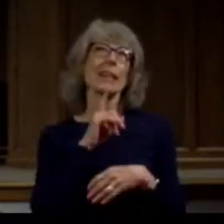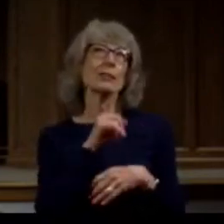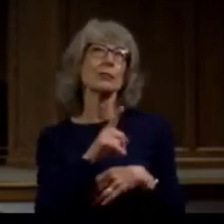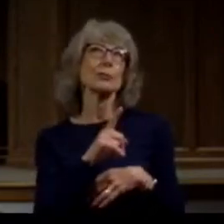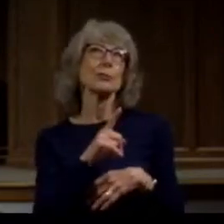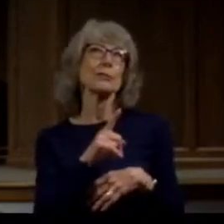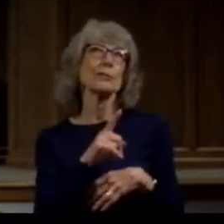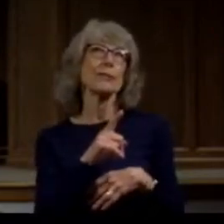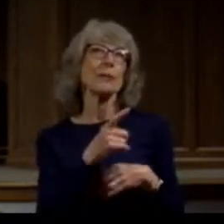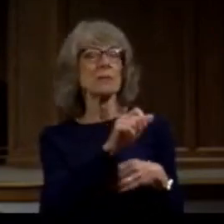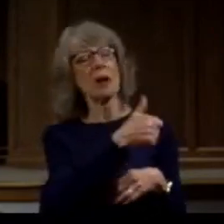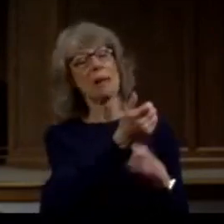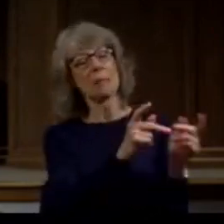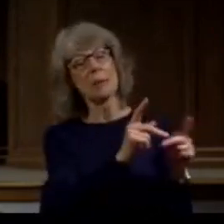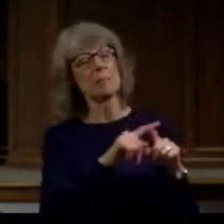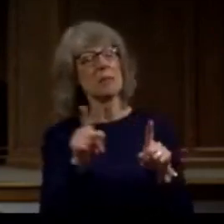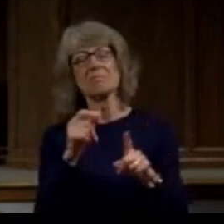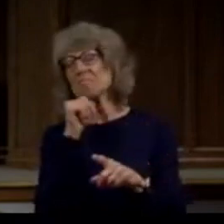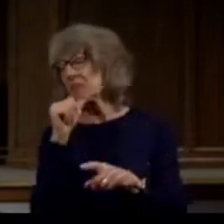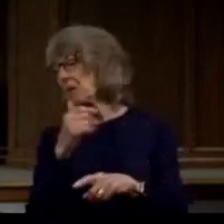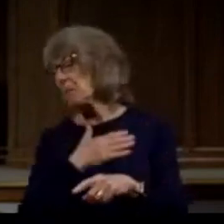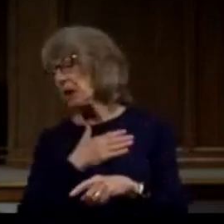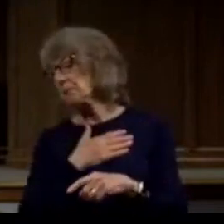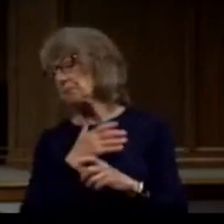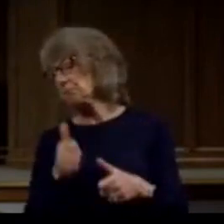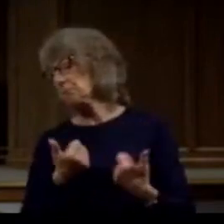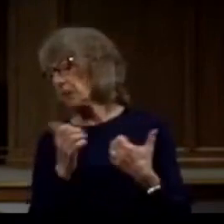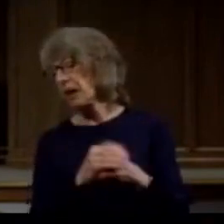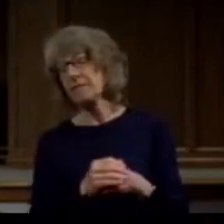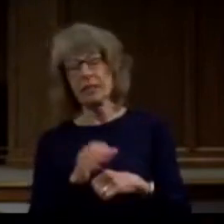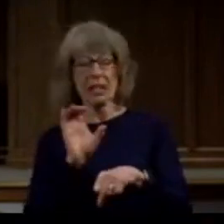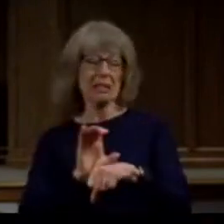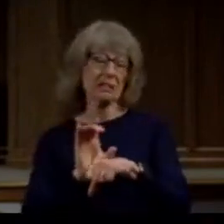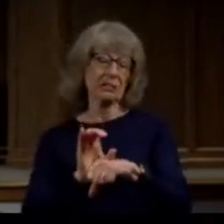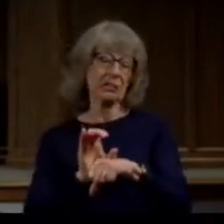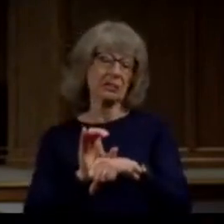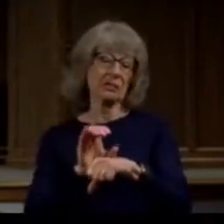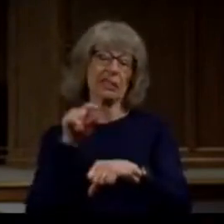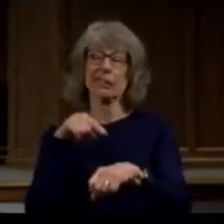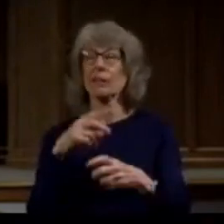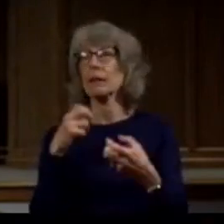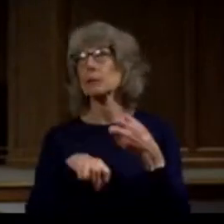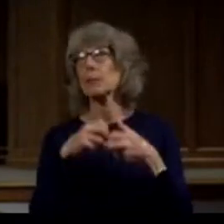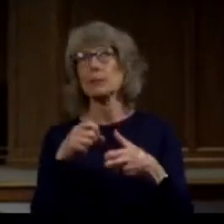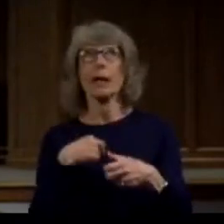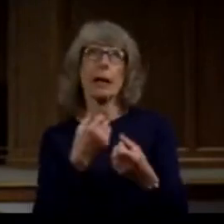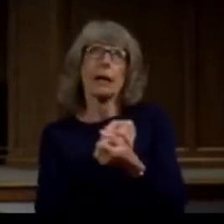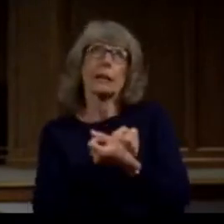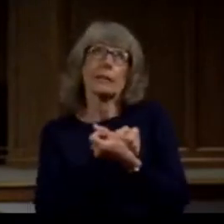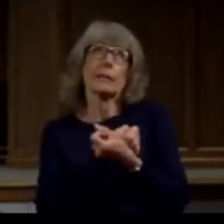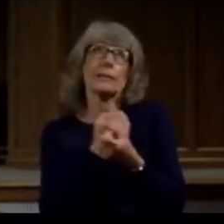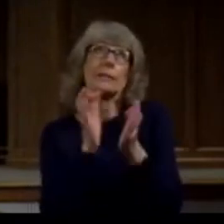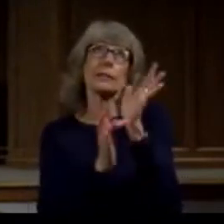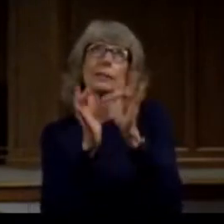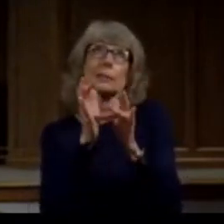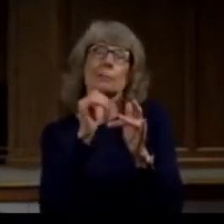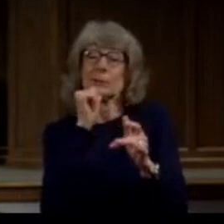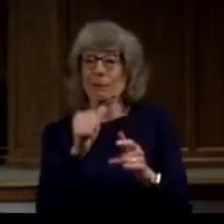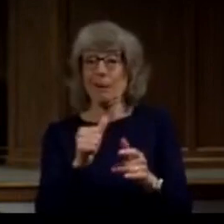my life the church has been the source of the problem I've heard people say this I love Jesus I just don't like the church